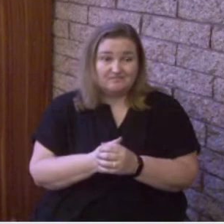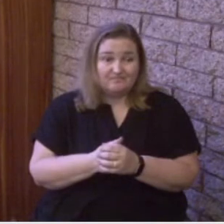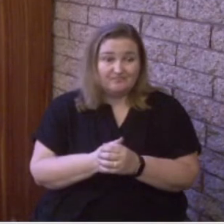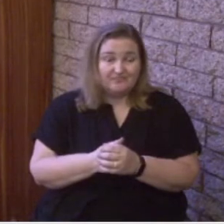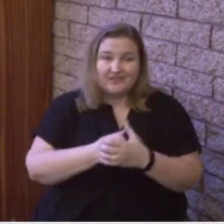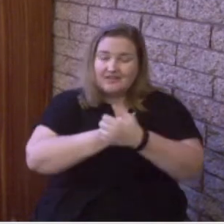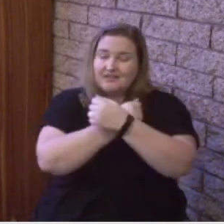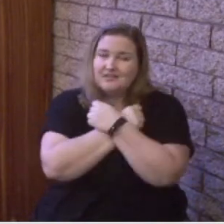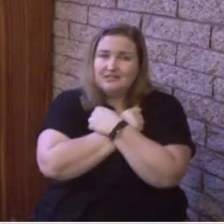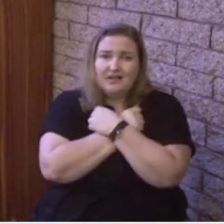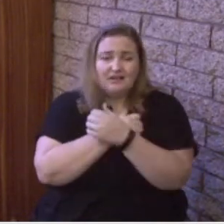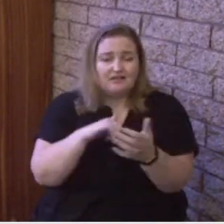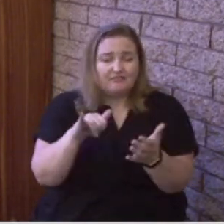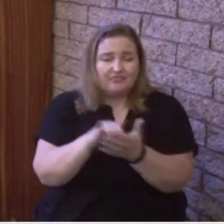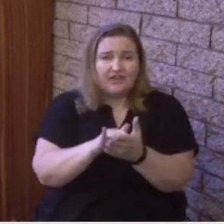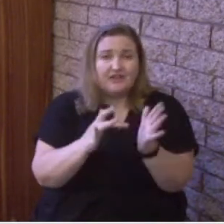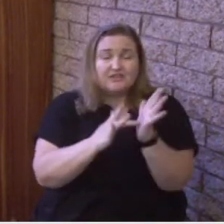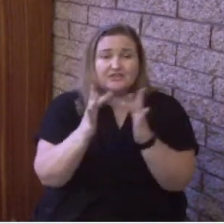has for them.